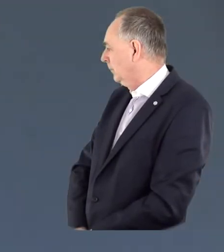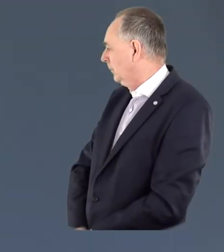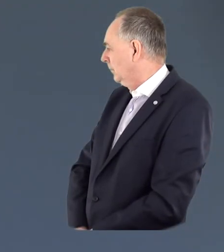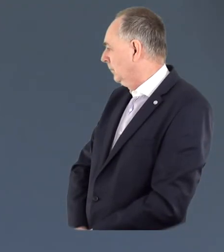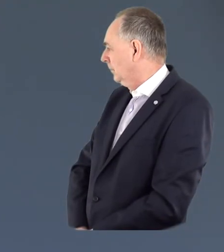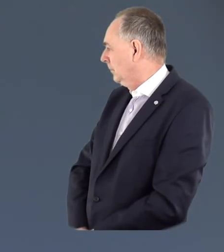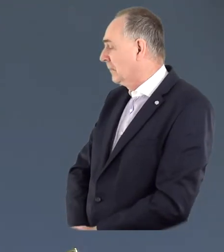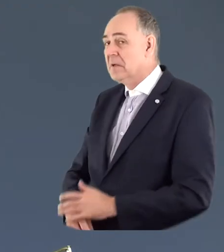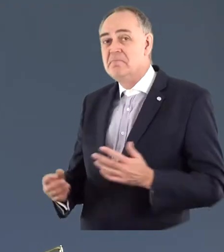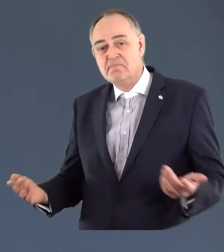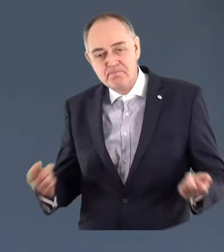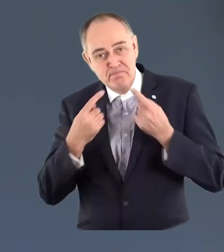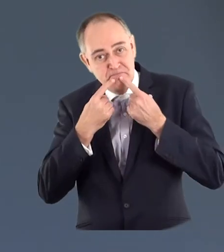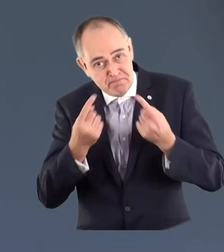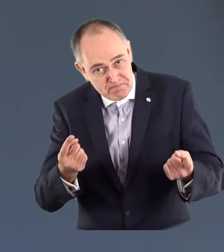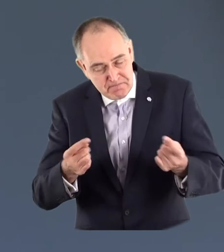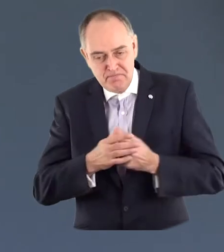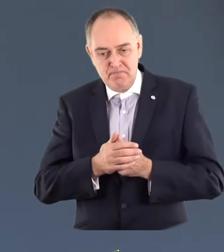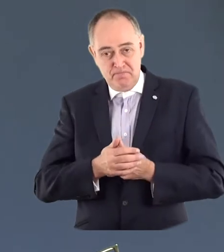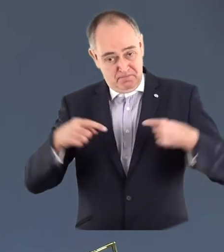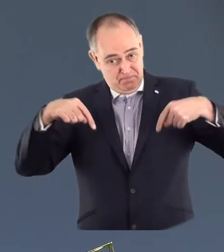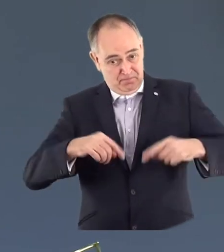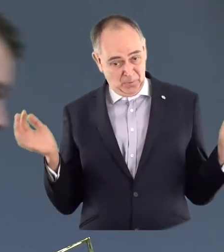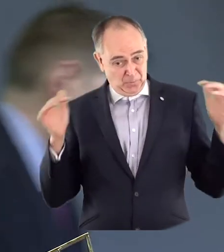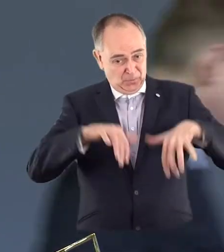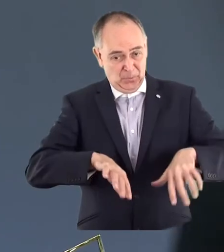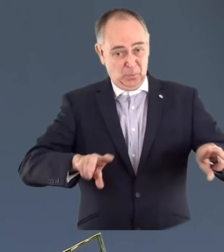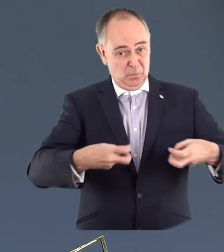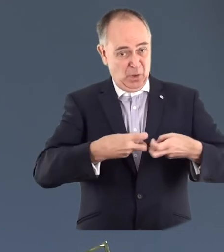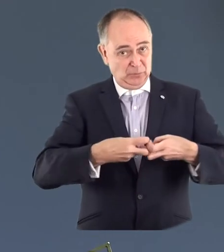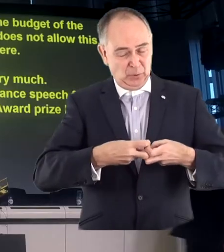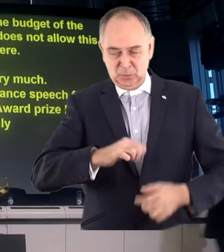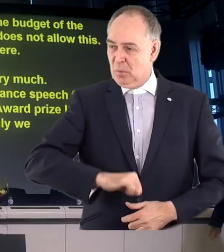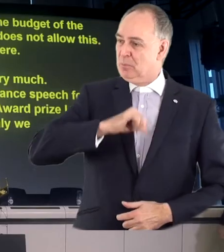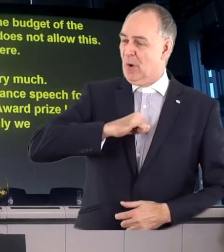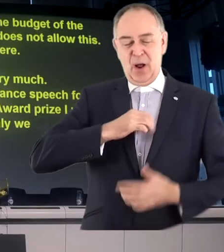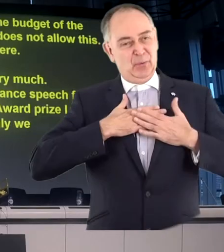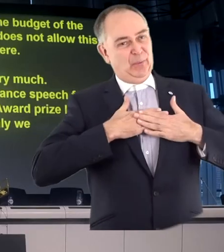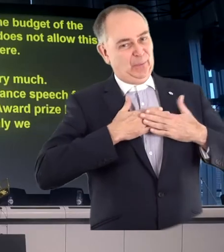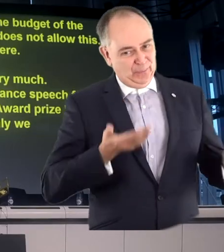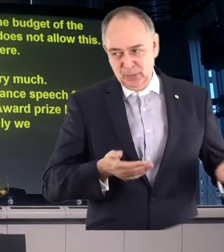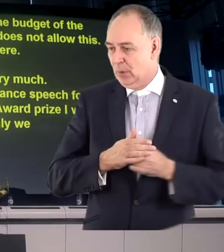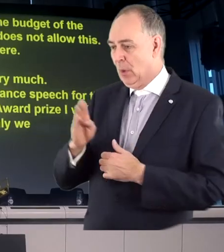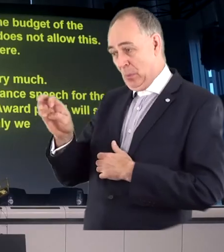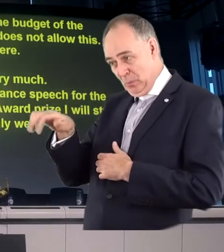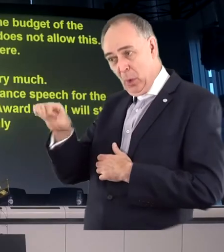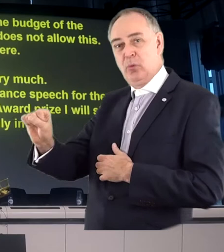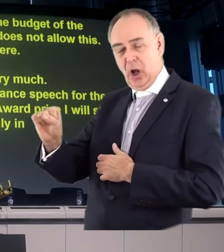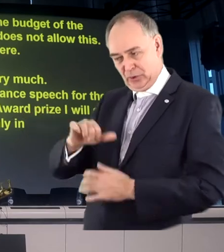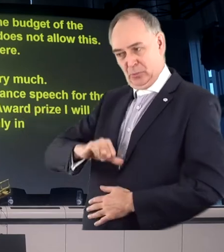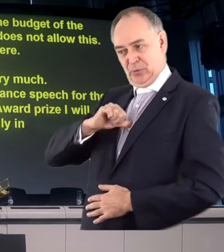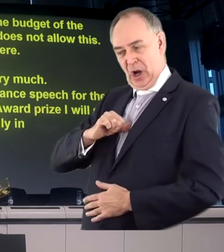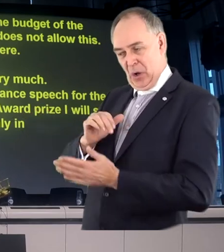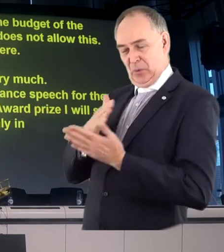I will start saying that not only we who are in place in Brussels, but all the citizens in